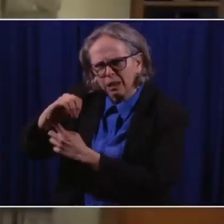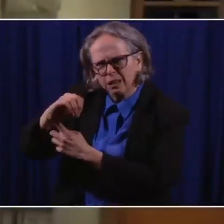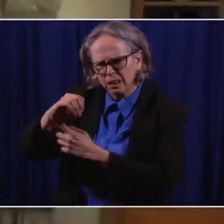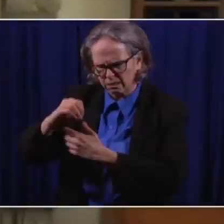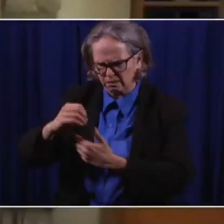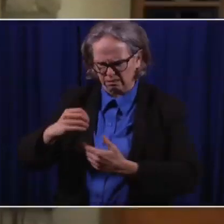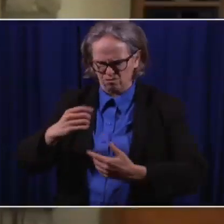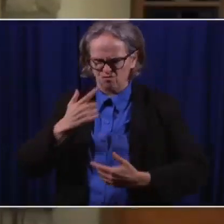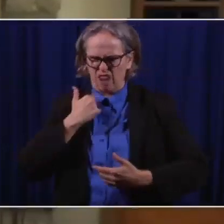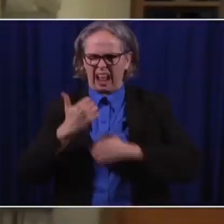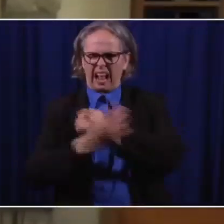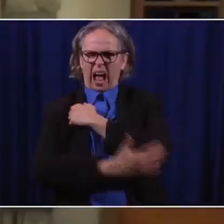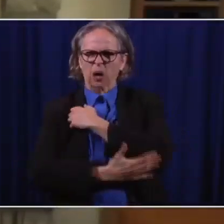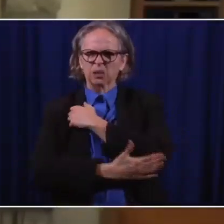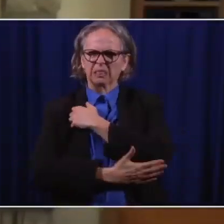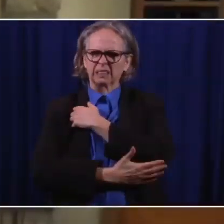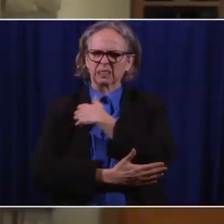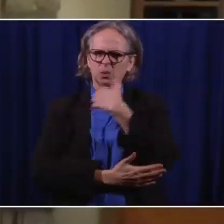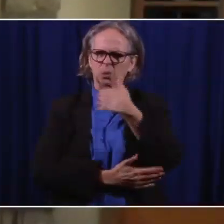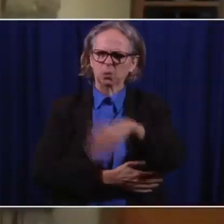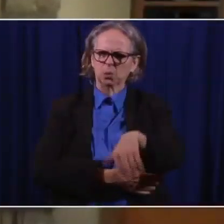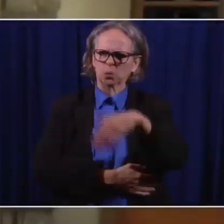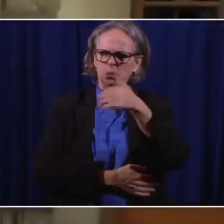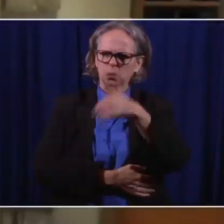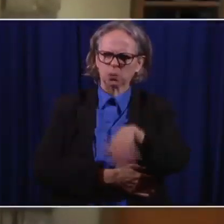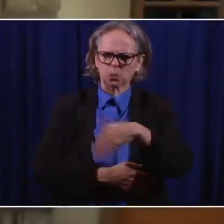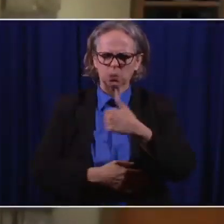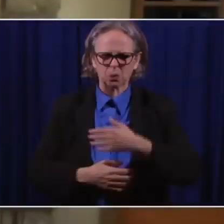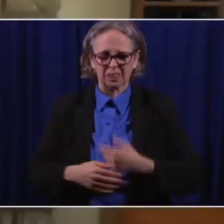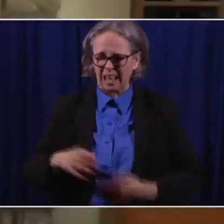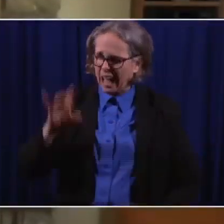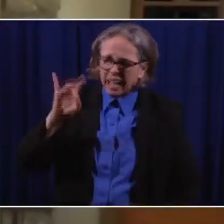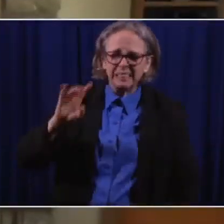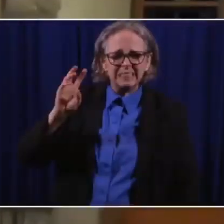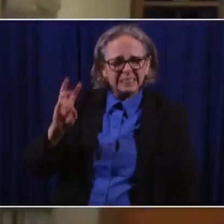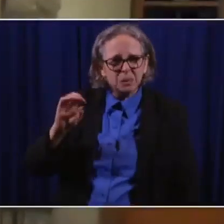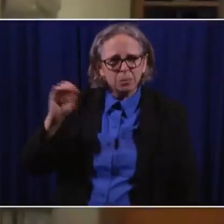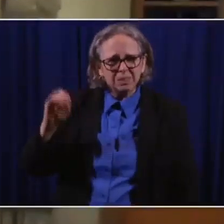% of the population in this state is now living in a red county.